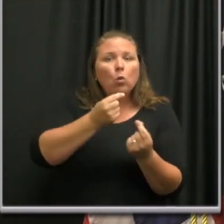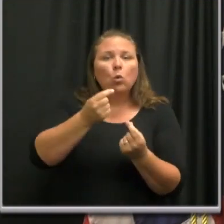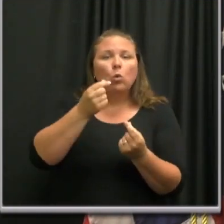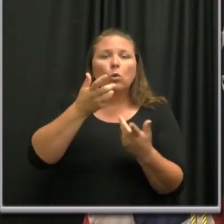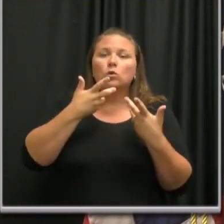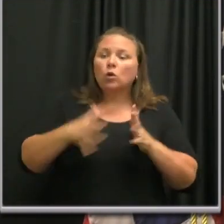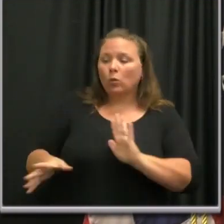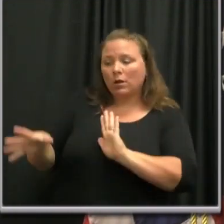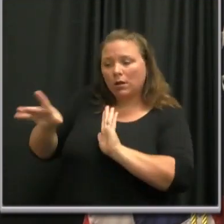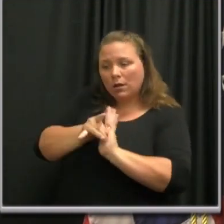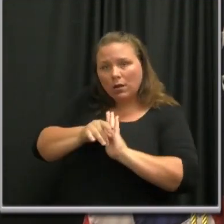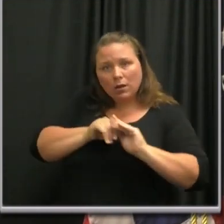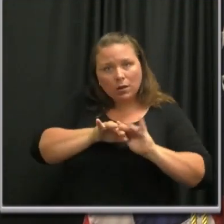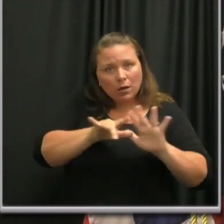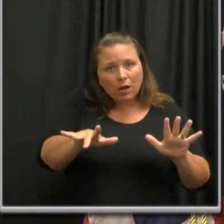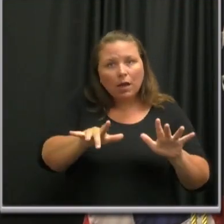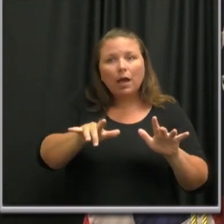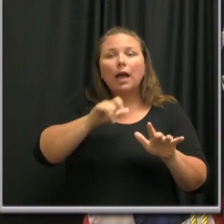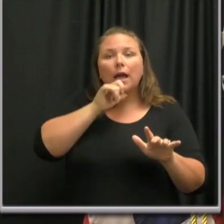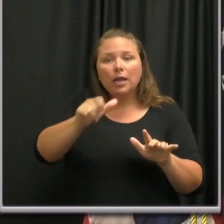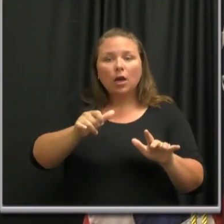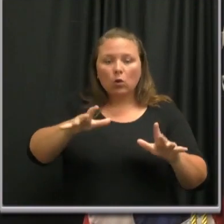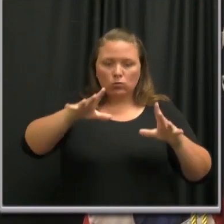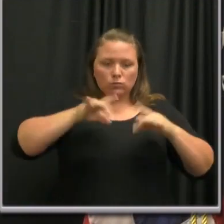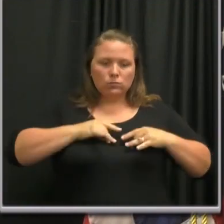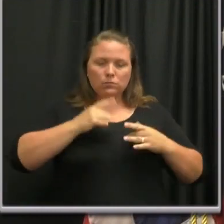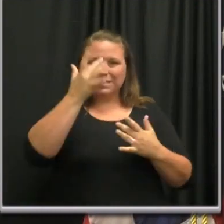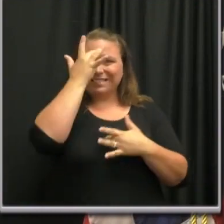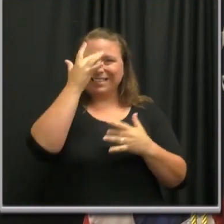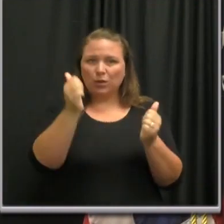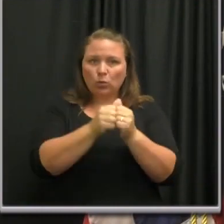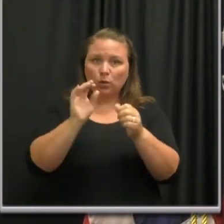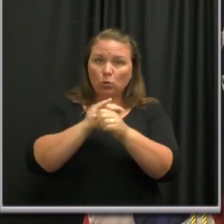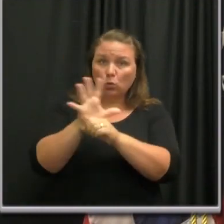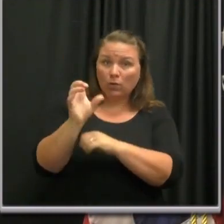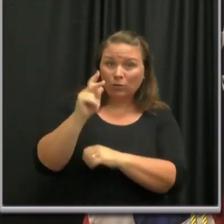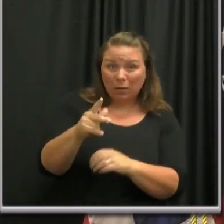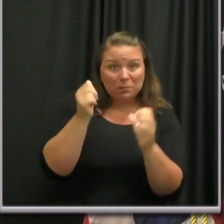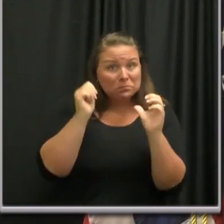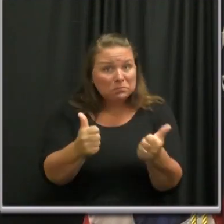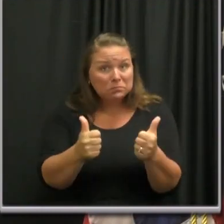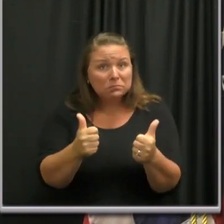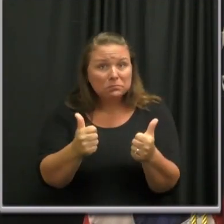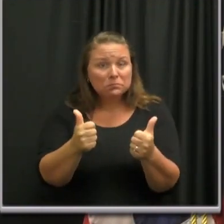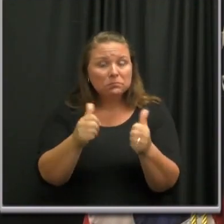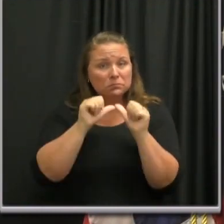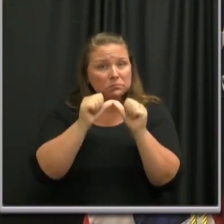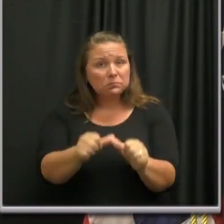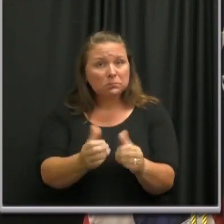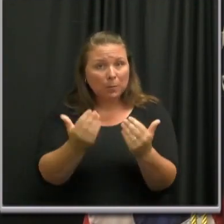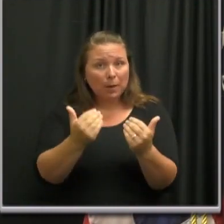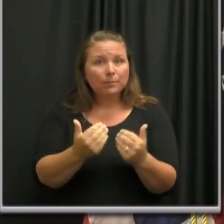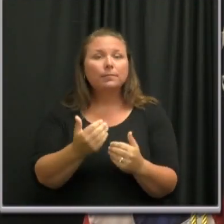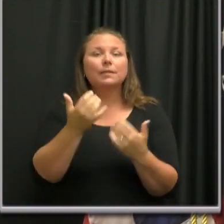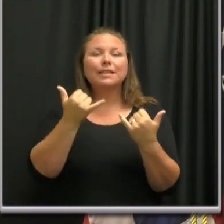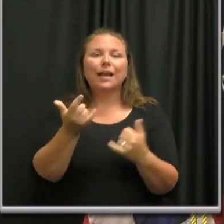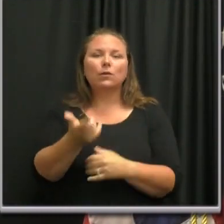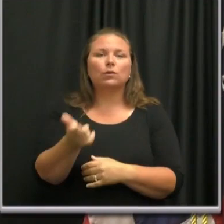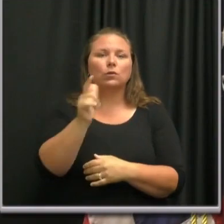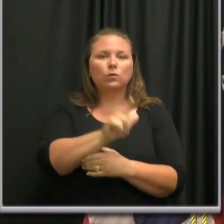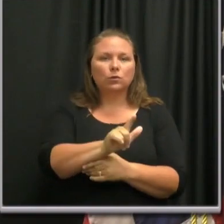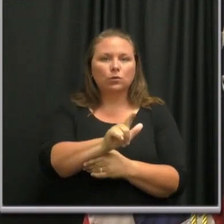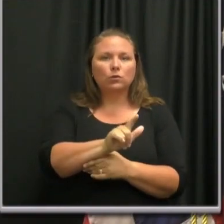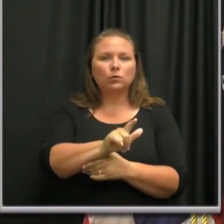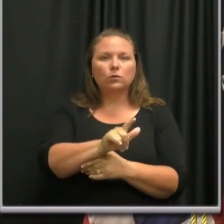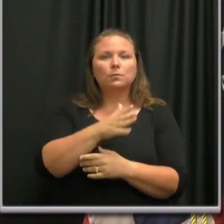become a vector and not be a vector for COVID-19. We got this. Let's keep it going. And with that, let me